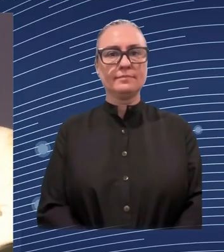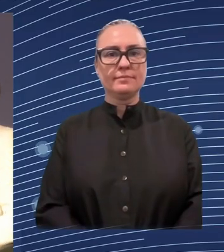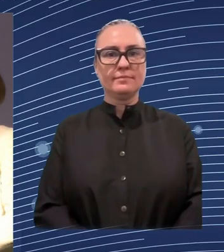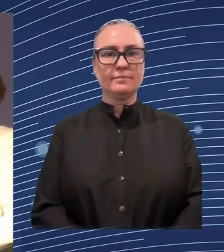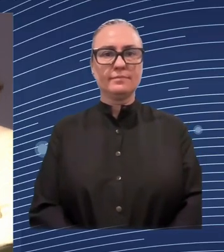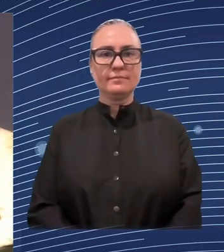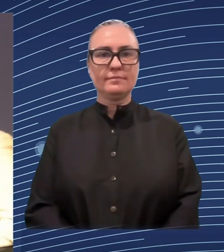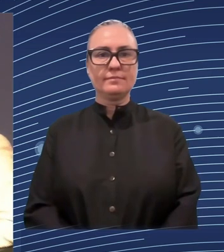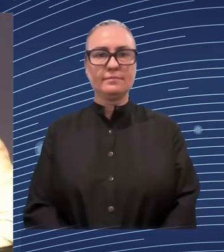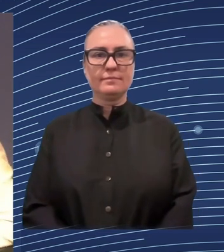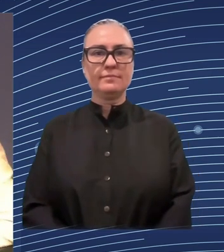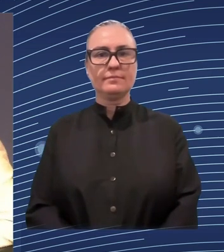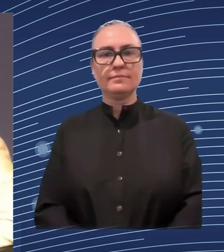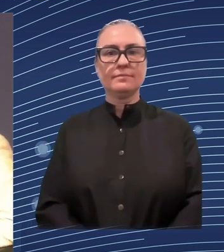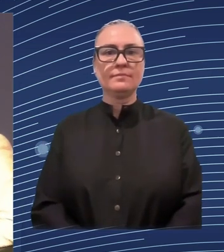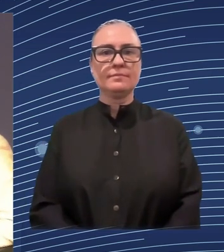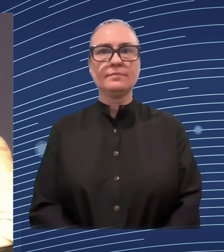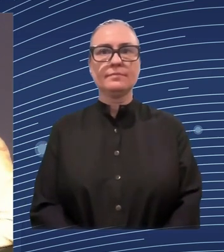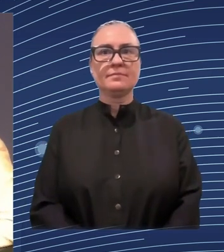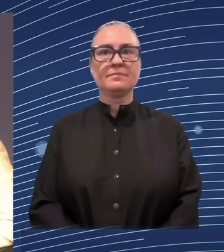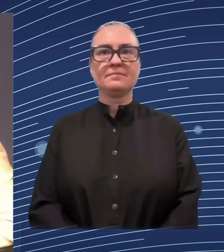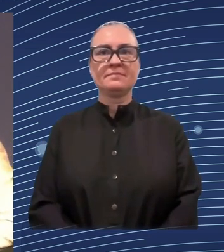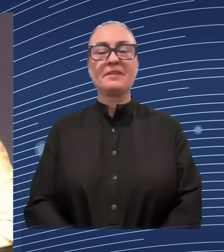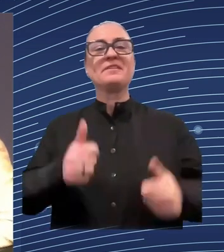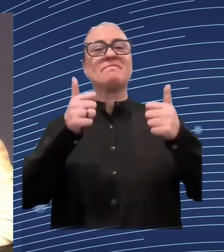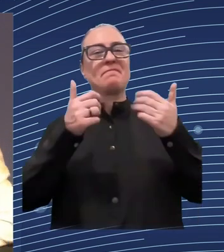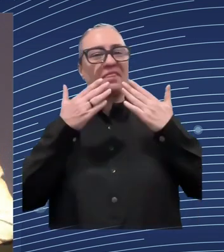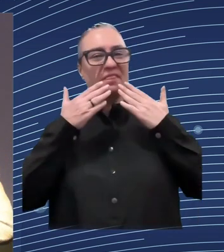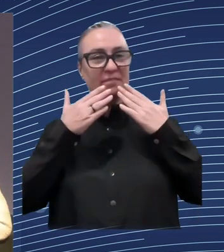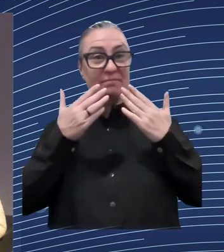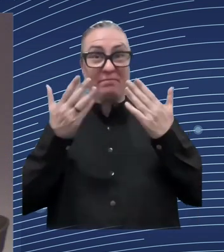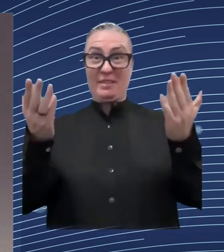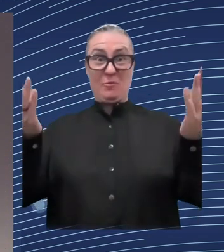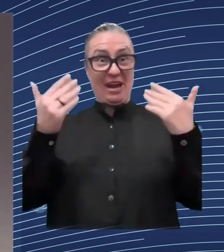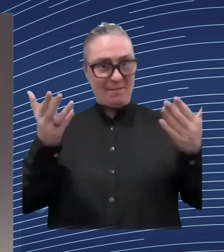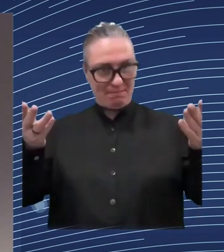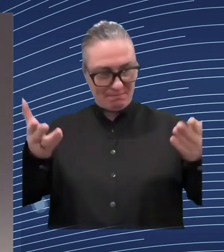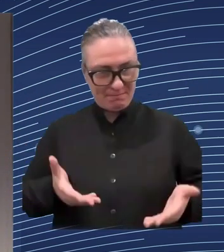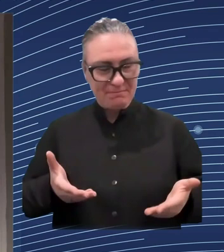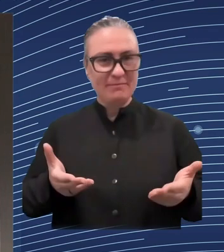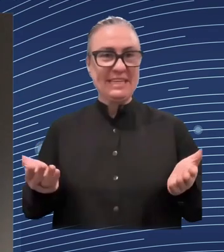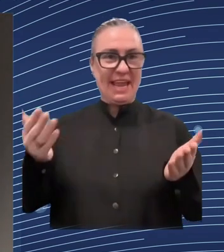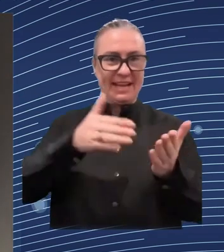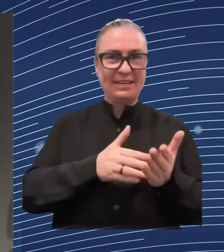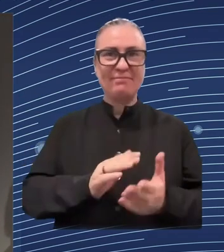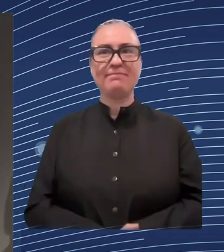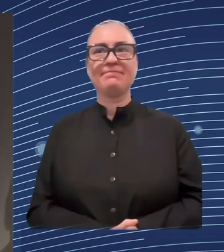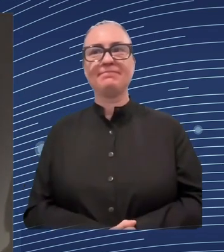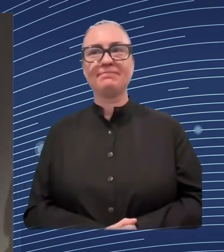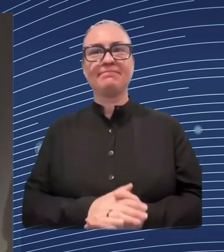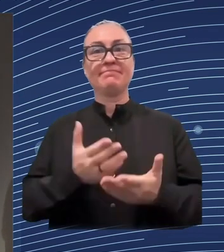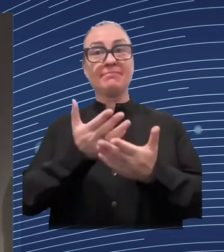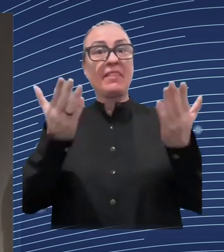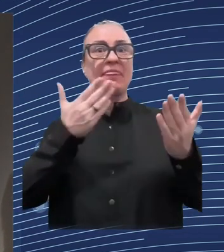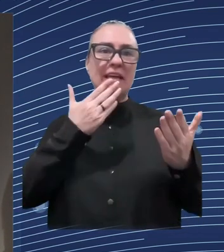much back everyone thank you very much for staying with us for the next part of our event today um and i'm